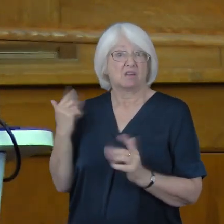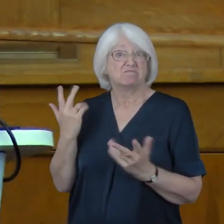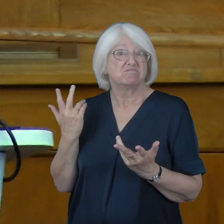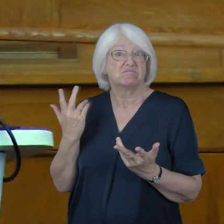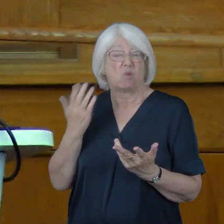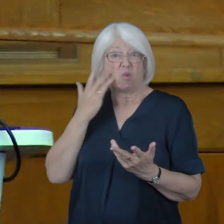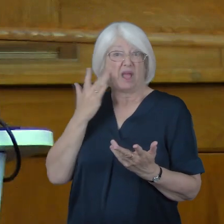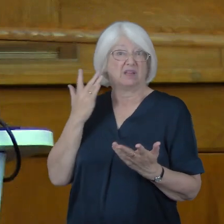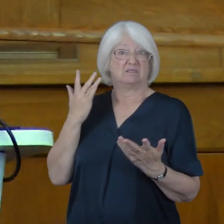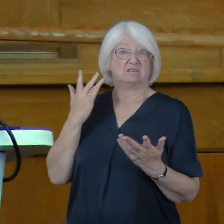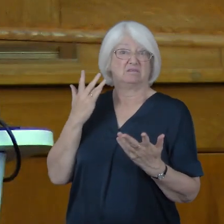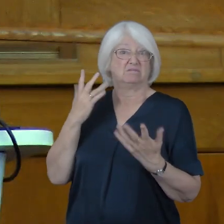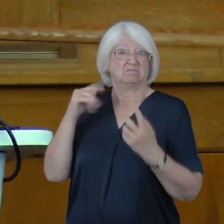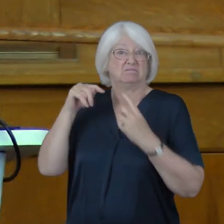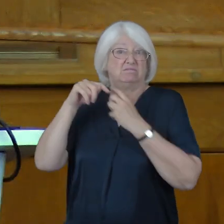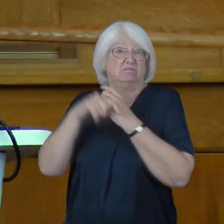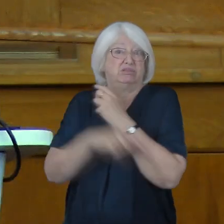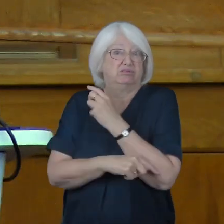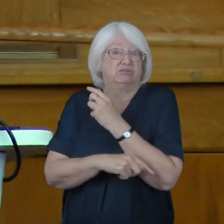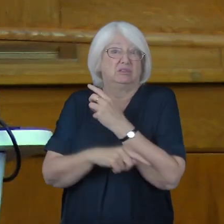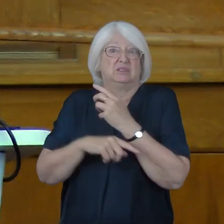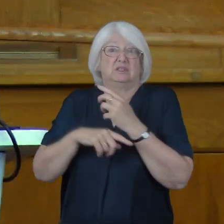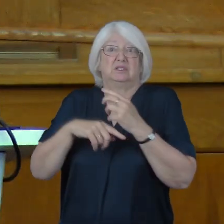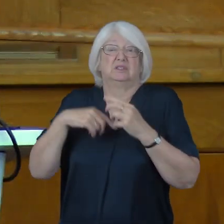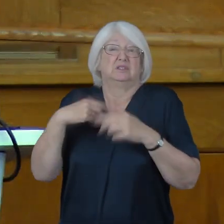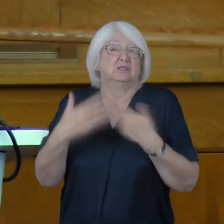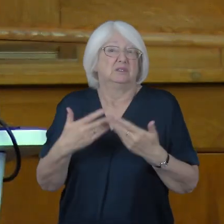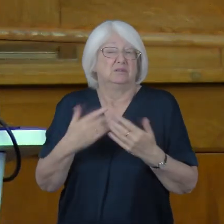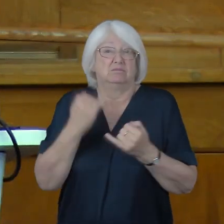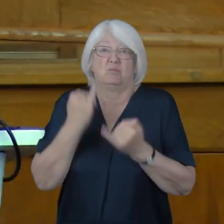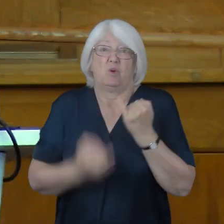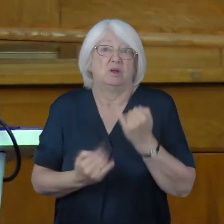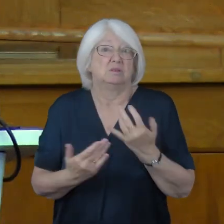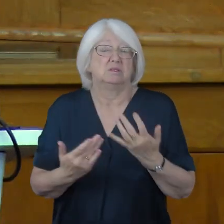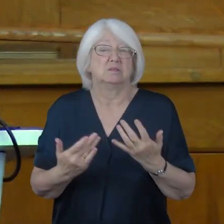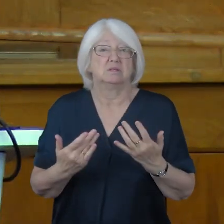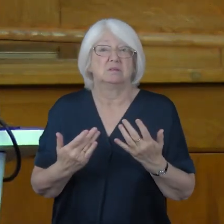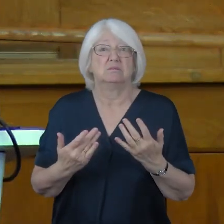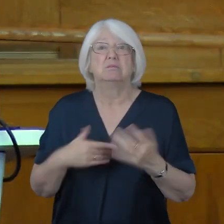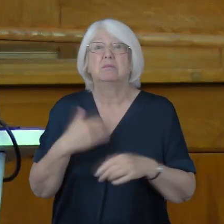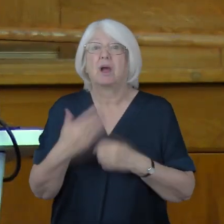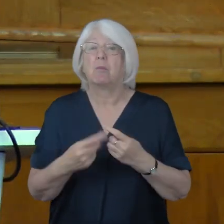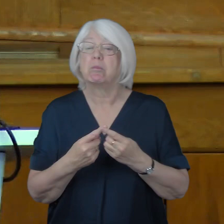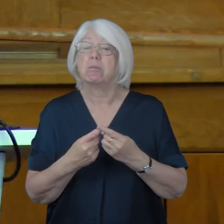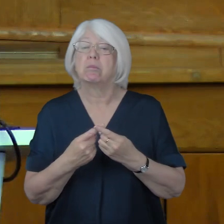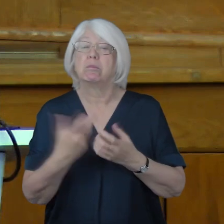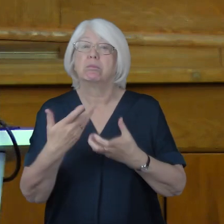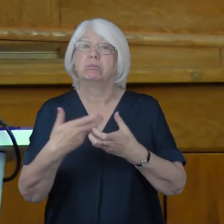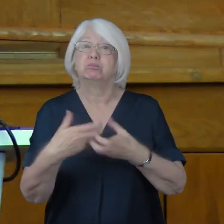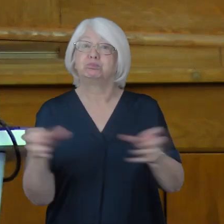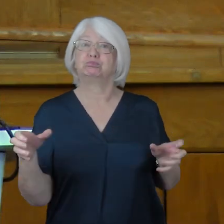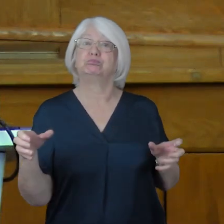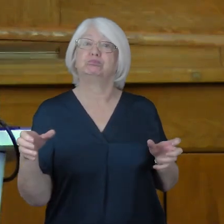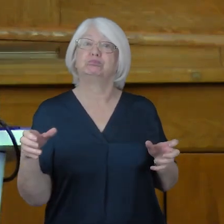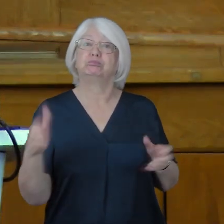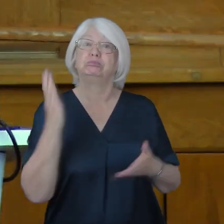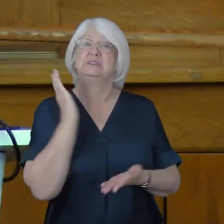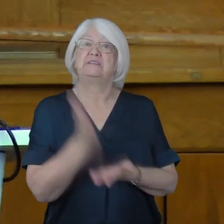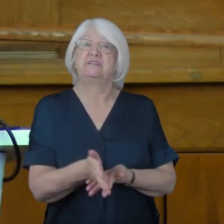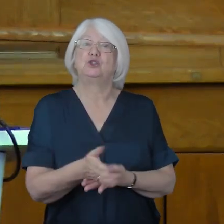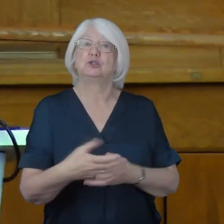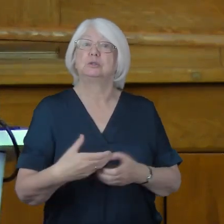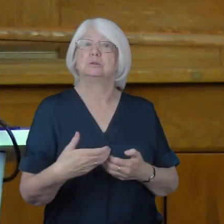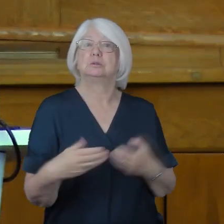accentuated by austerity, and it has led to divisions which in the last few years have left